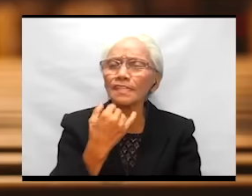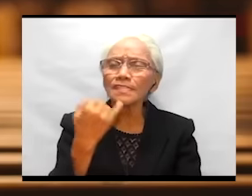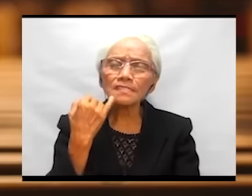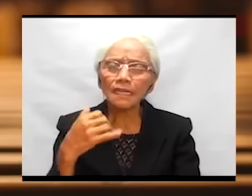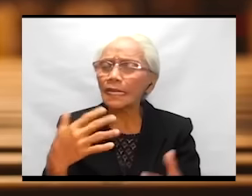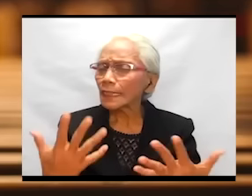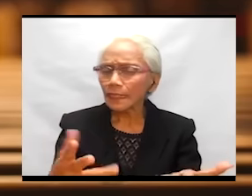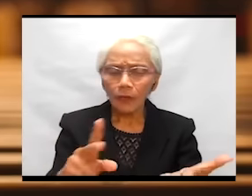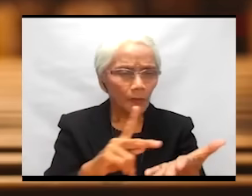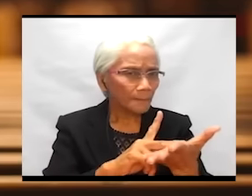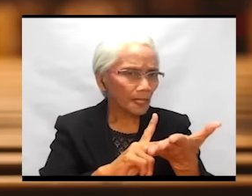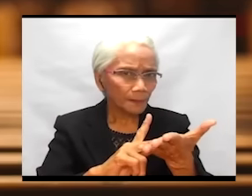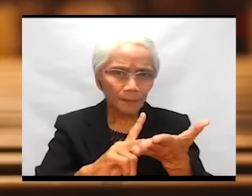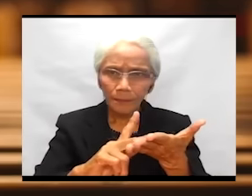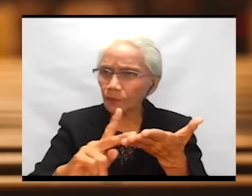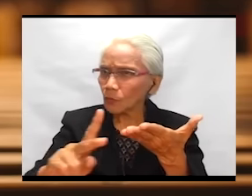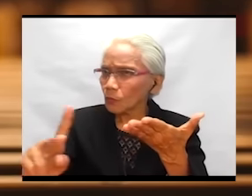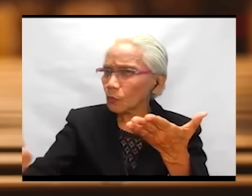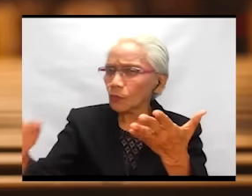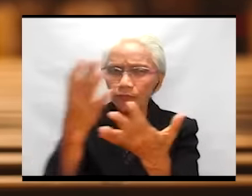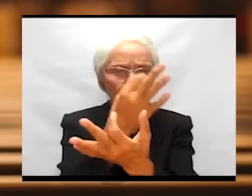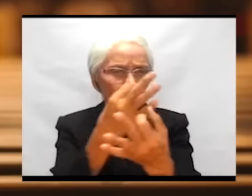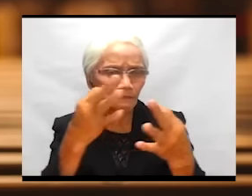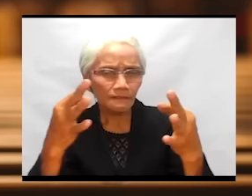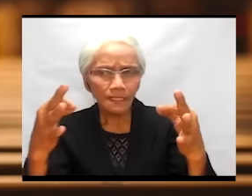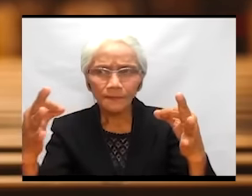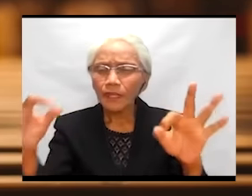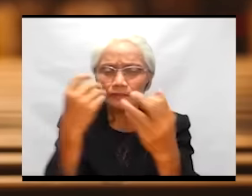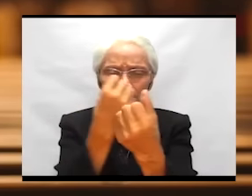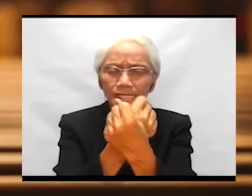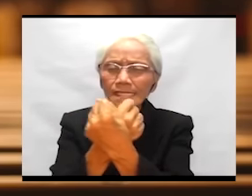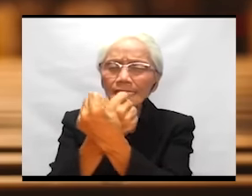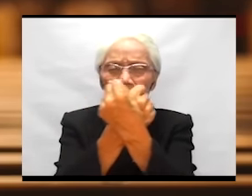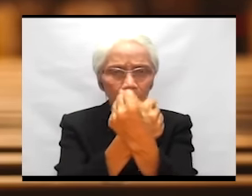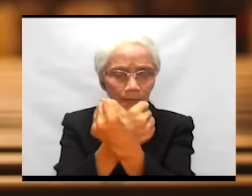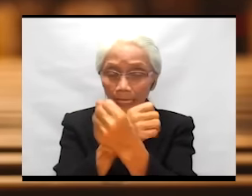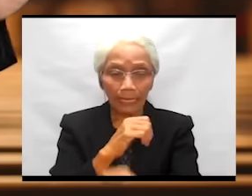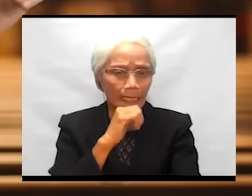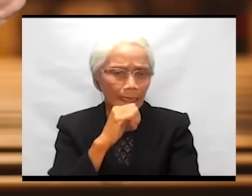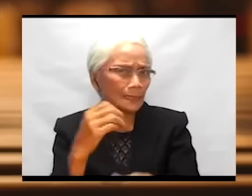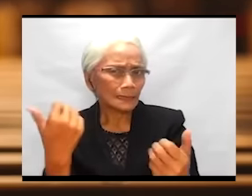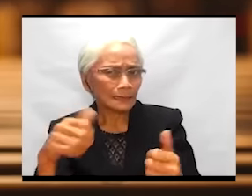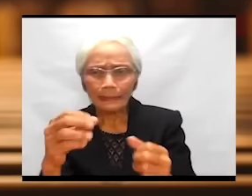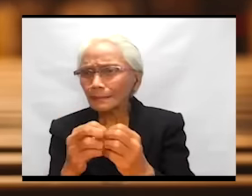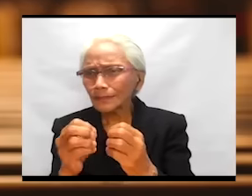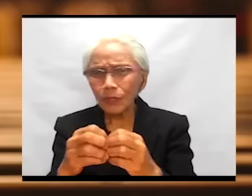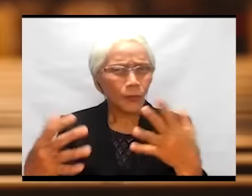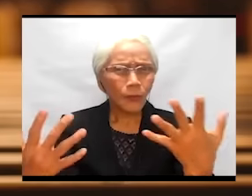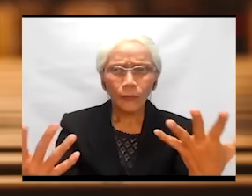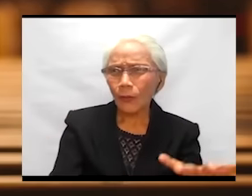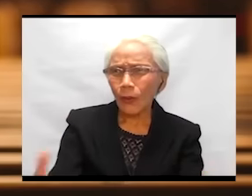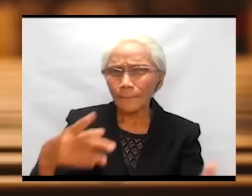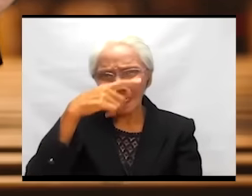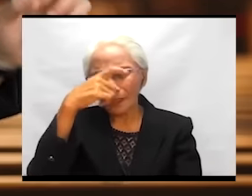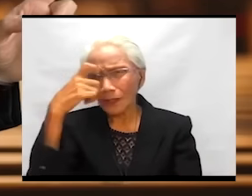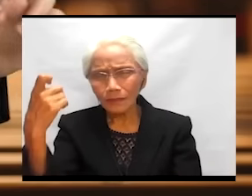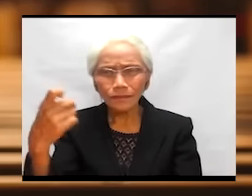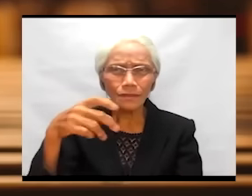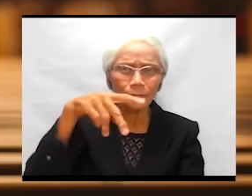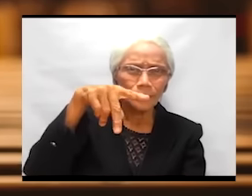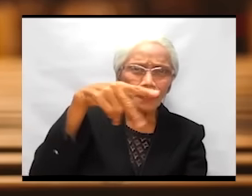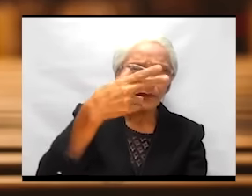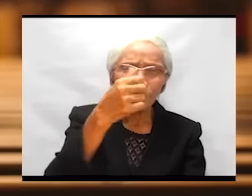purified of their unfreedoms, of their slavery. Not anymore the slavery caused by